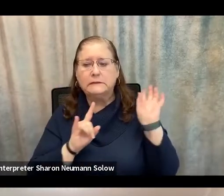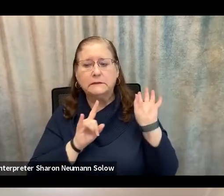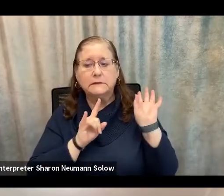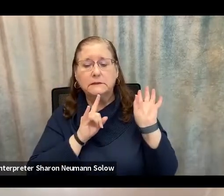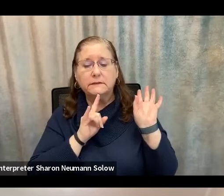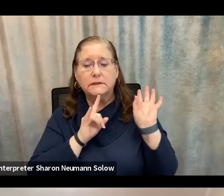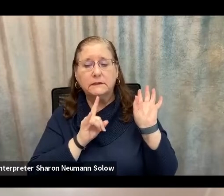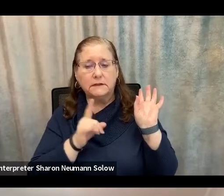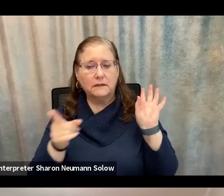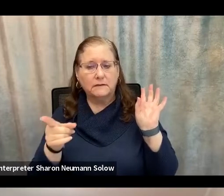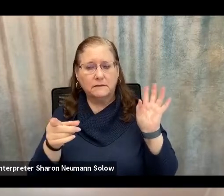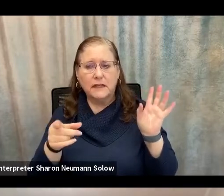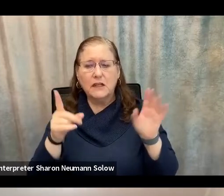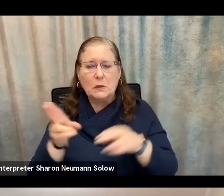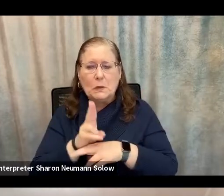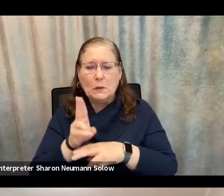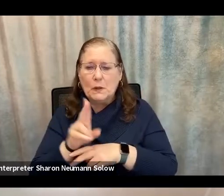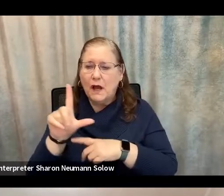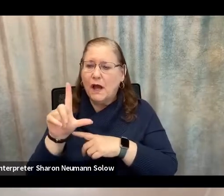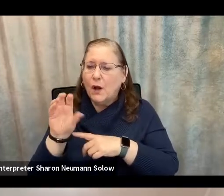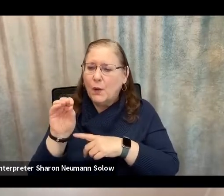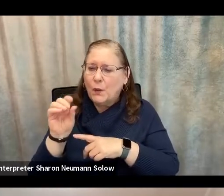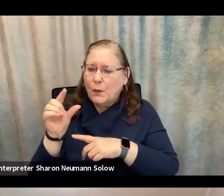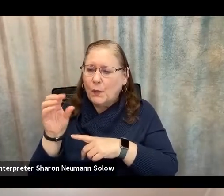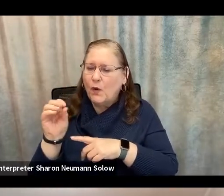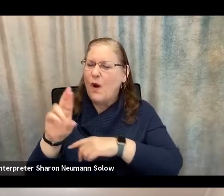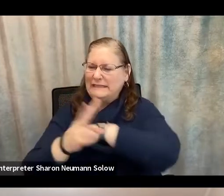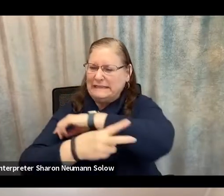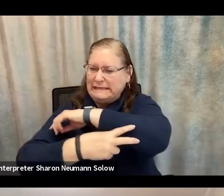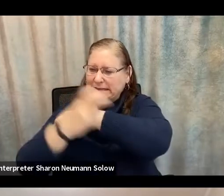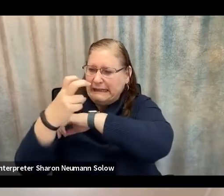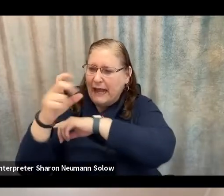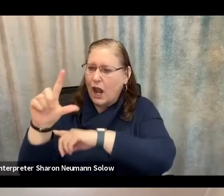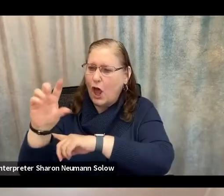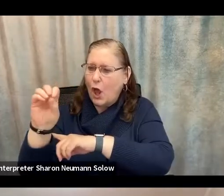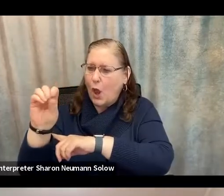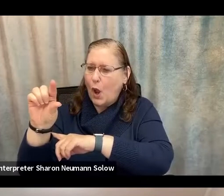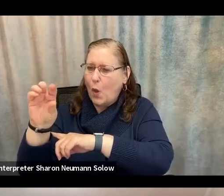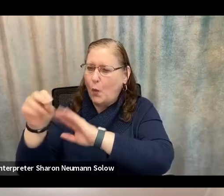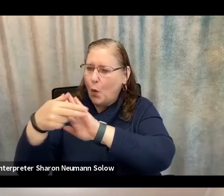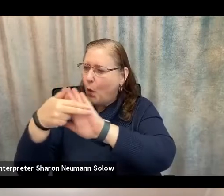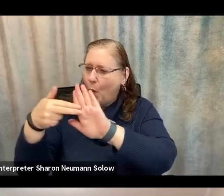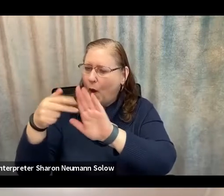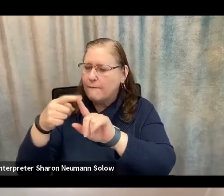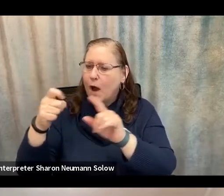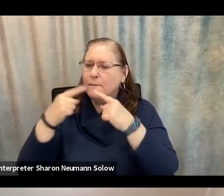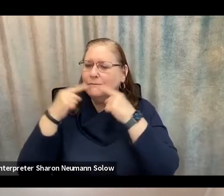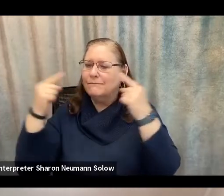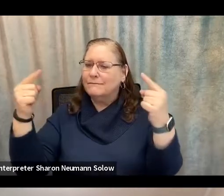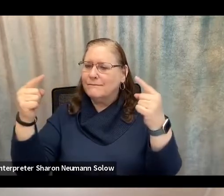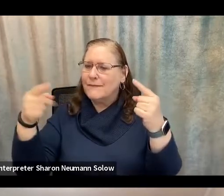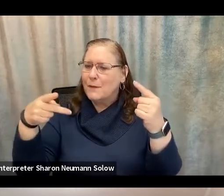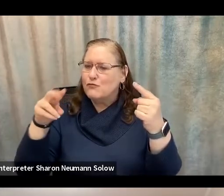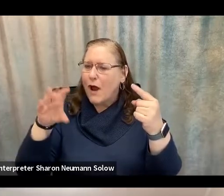They'll use logos, or they'll steal logos, really from well-known products, or use URLs